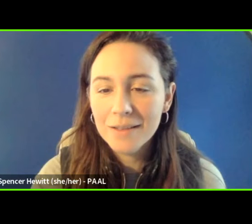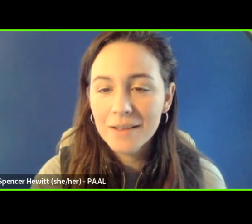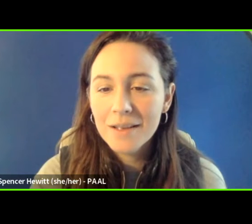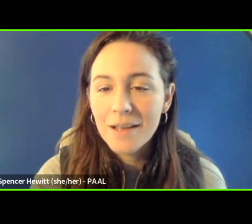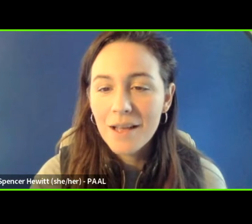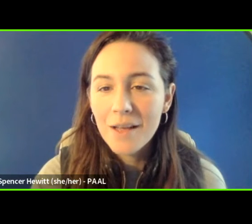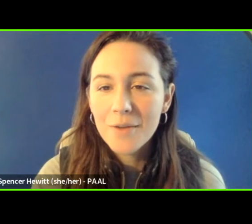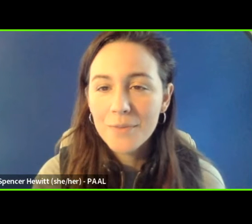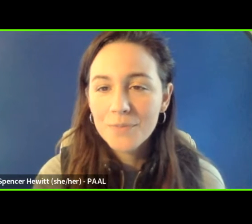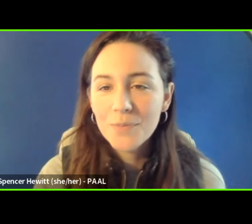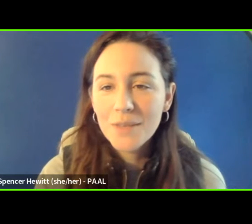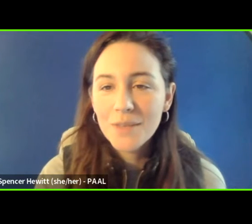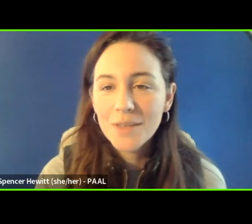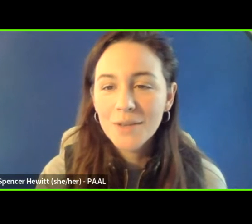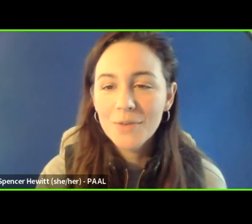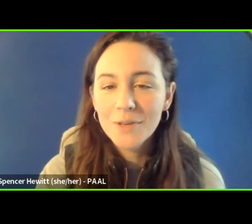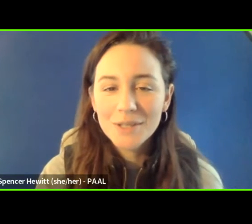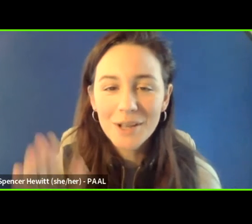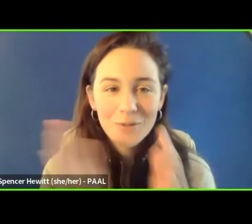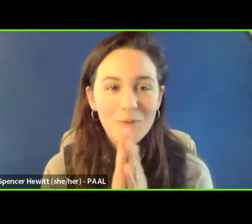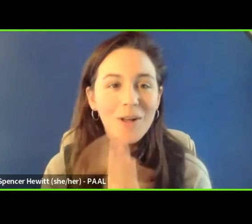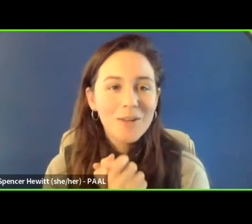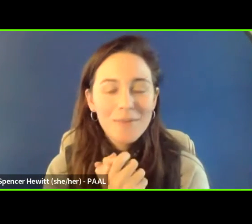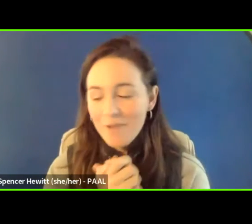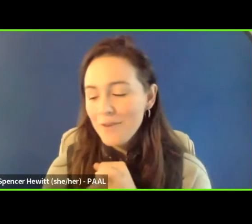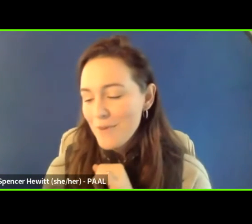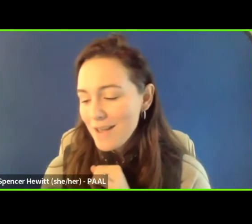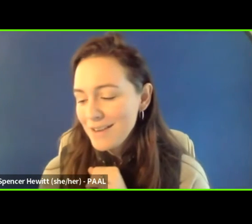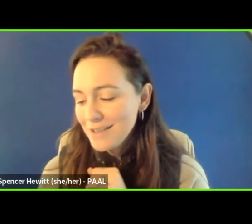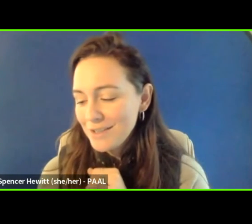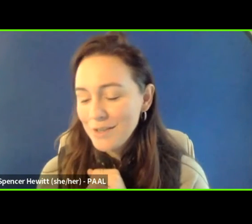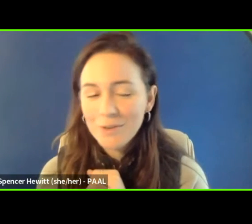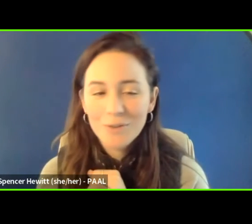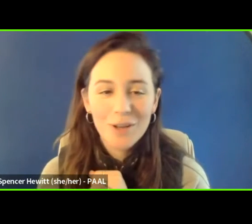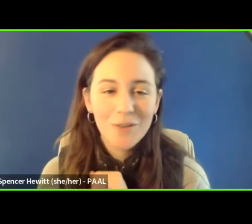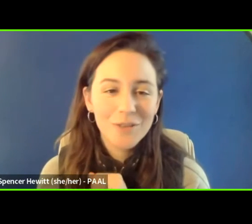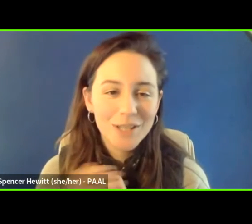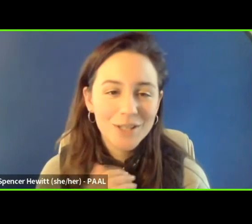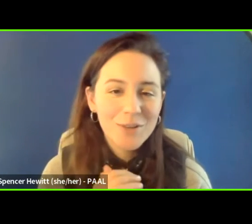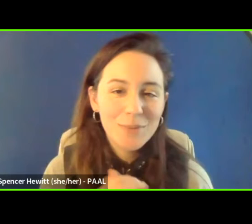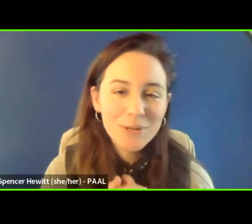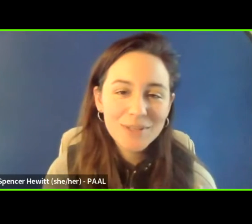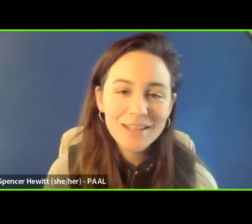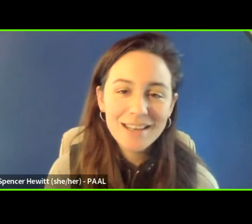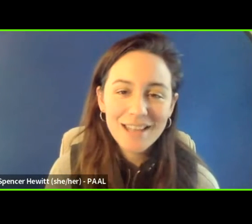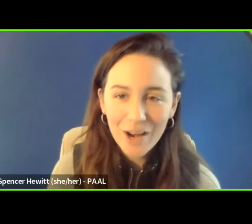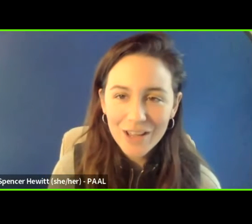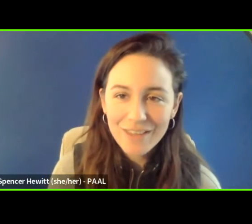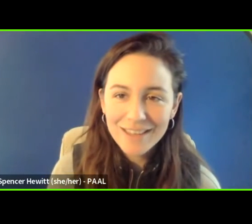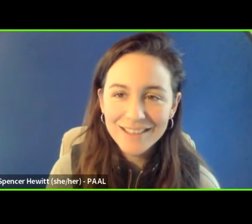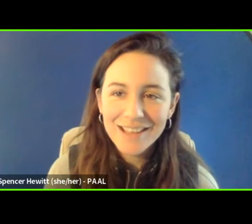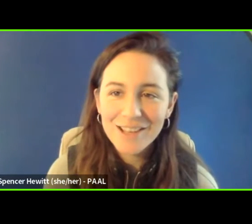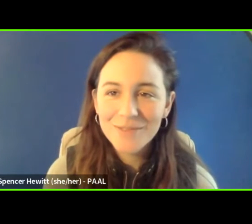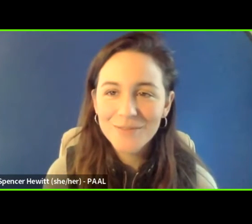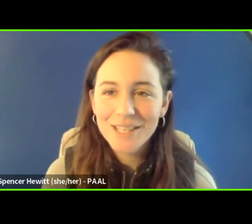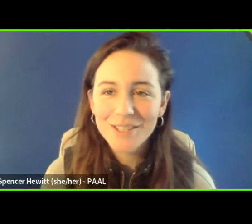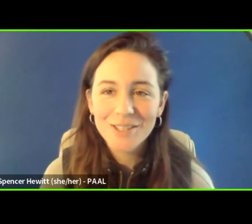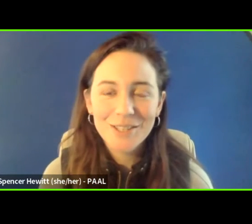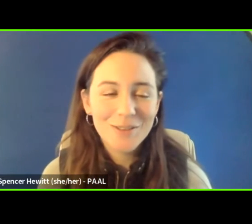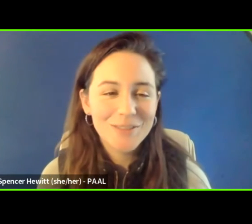hear that. So first off, welcome everyone to the conversation on producing and caregiving,